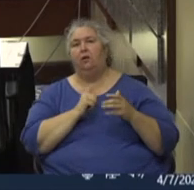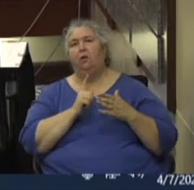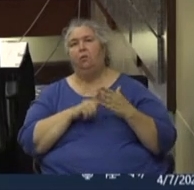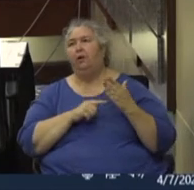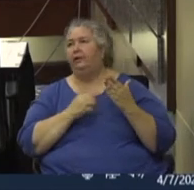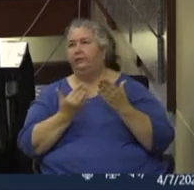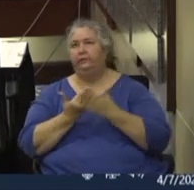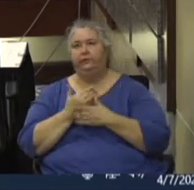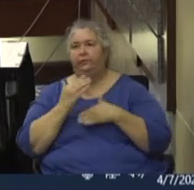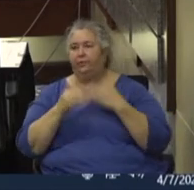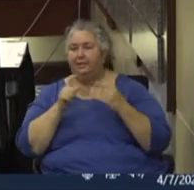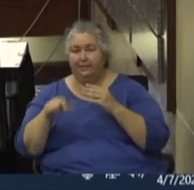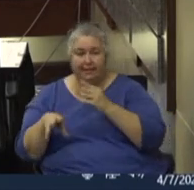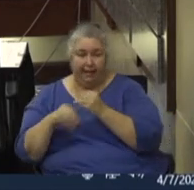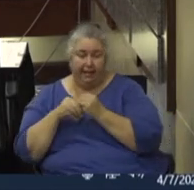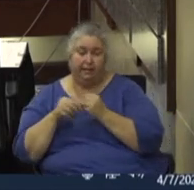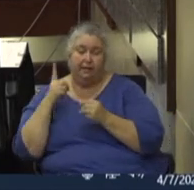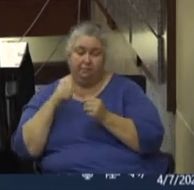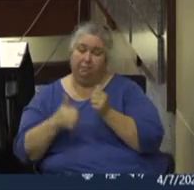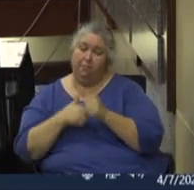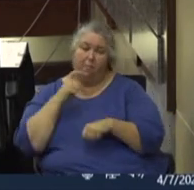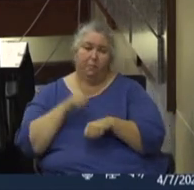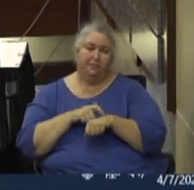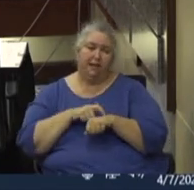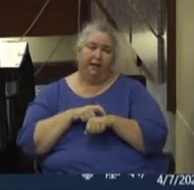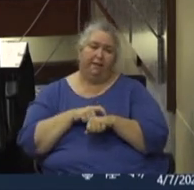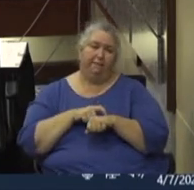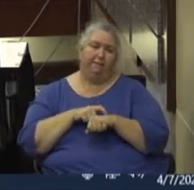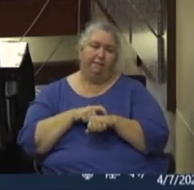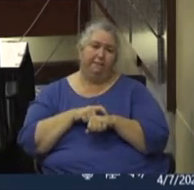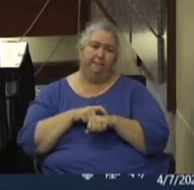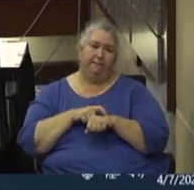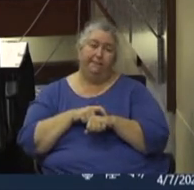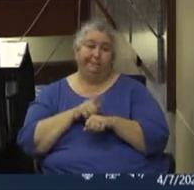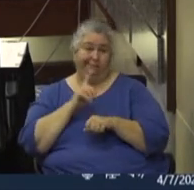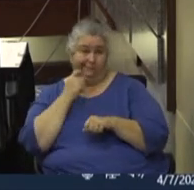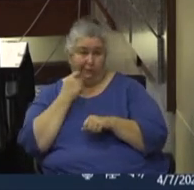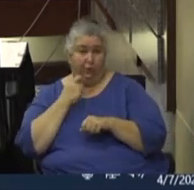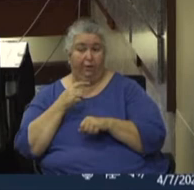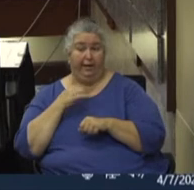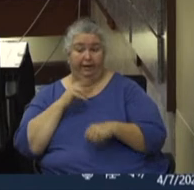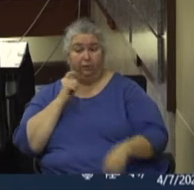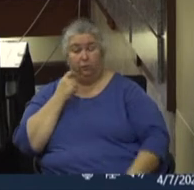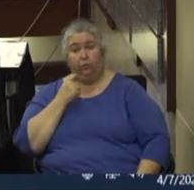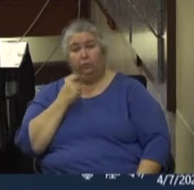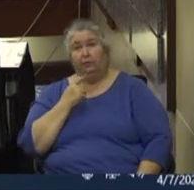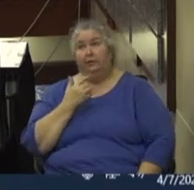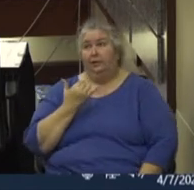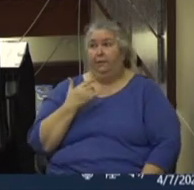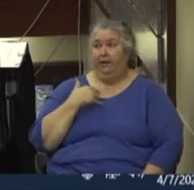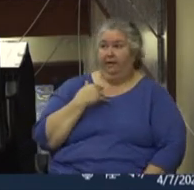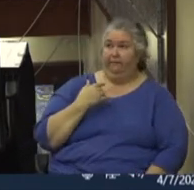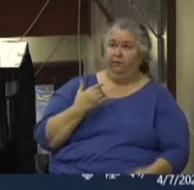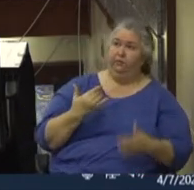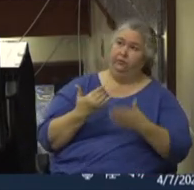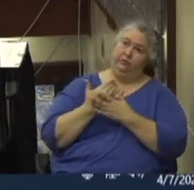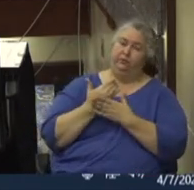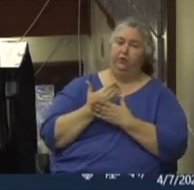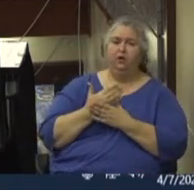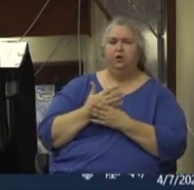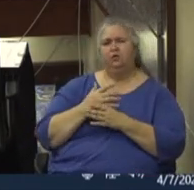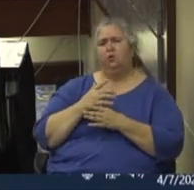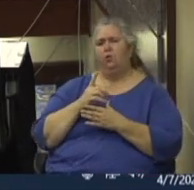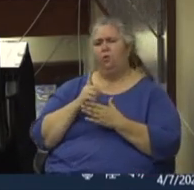added. Because nine times out of 10, it's just like, cool. Okay, we had school, right? Now we got a new way to do the school. So what